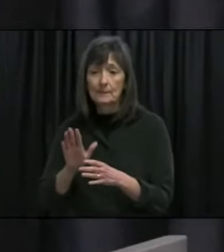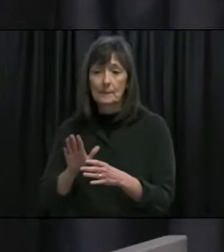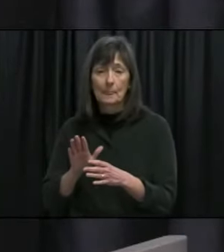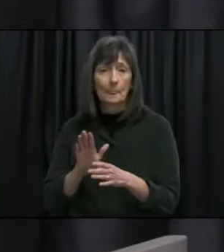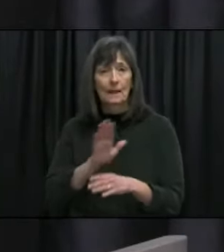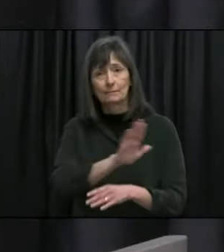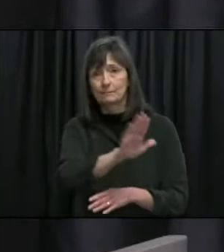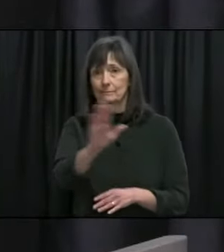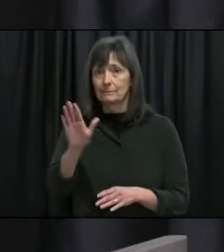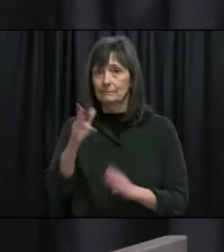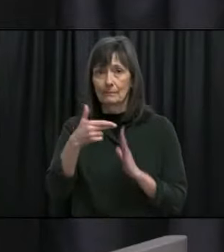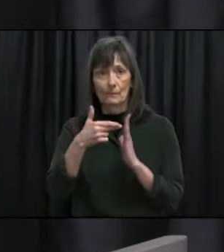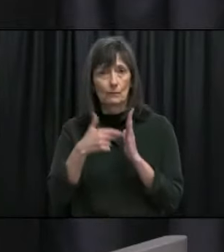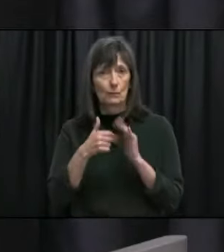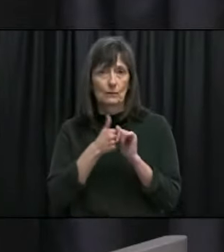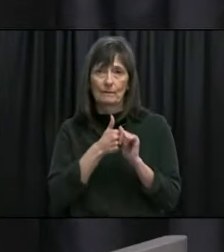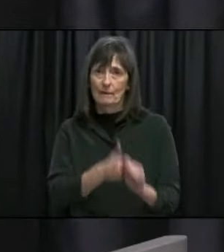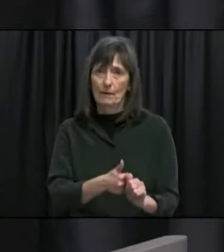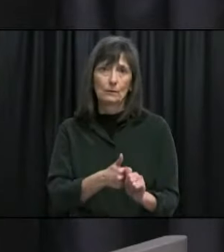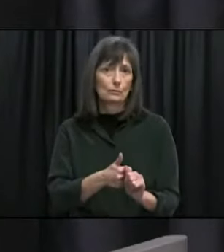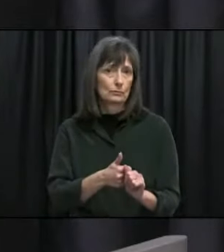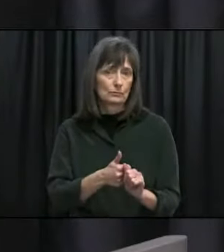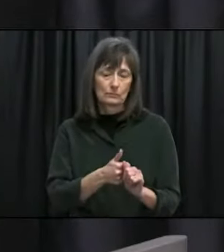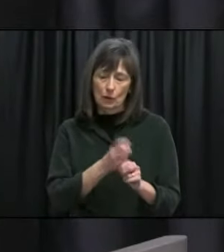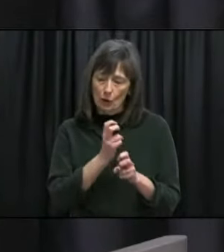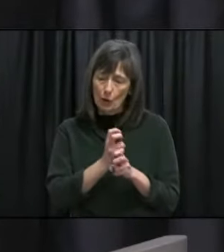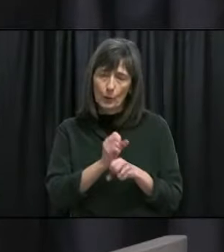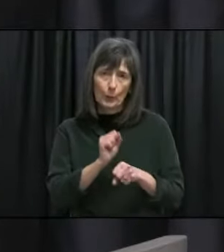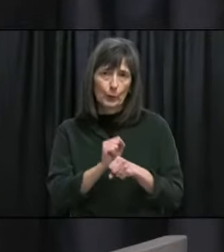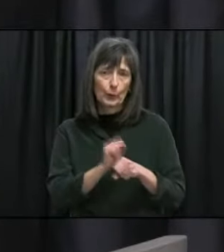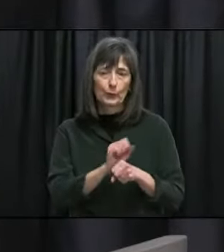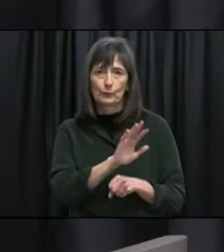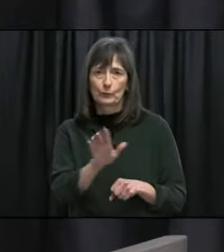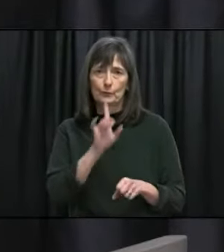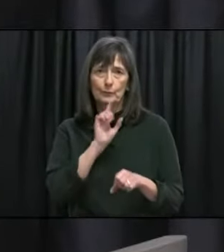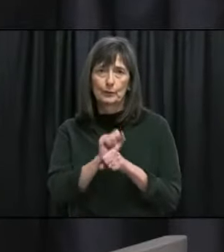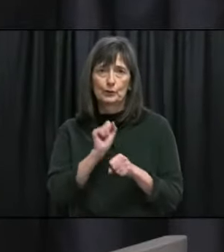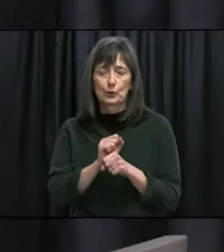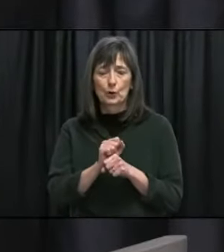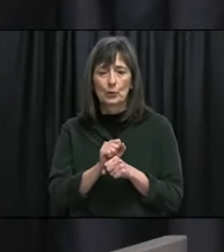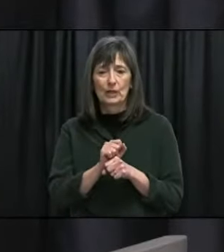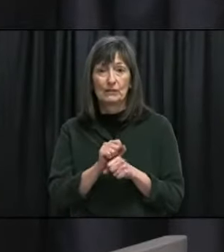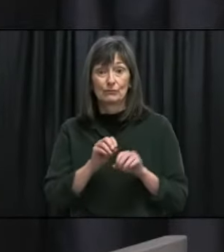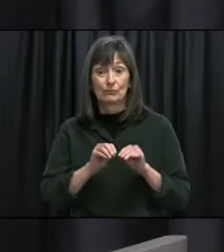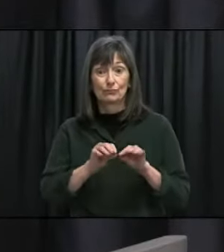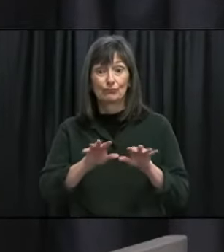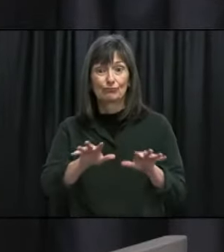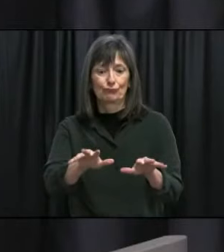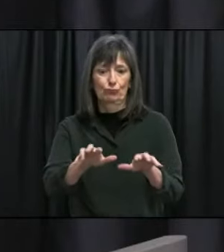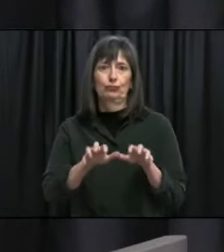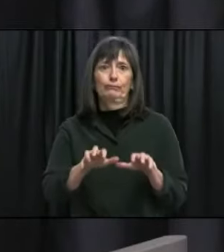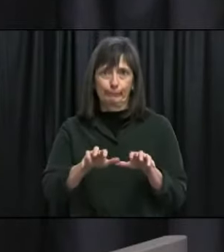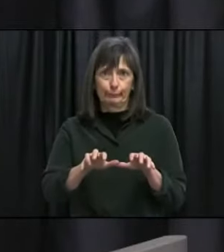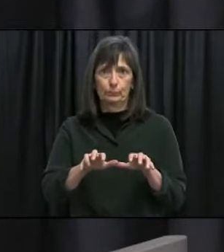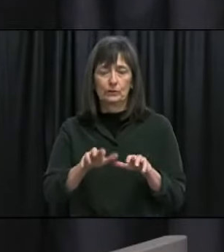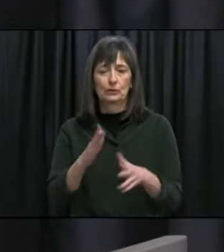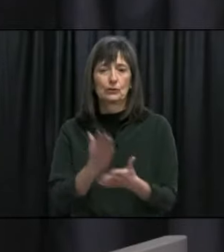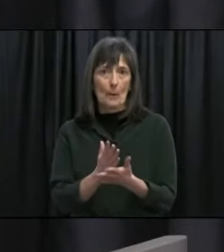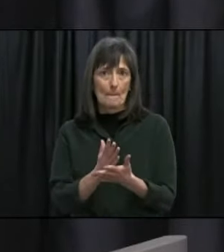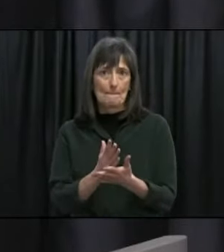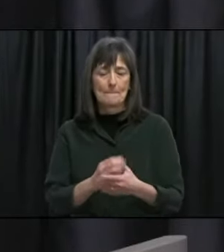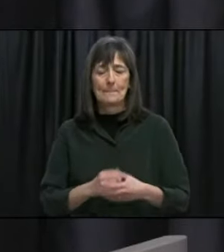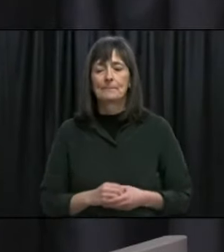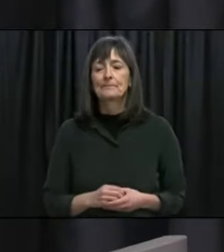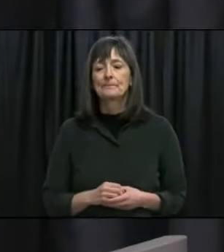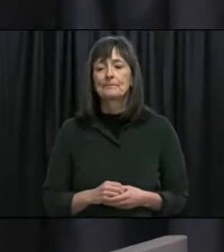abided by the measures and really worked hard to make sure that we reduce the spread as much as possible we've seen